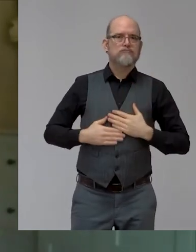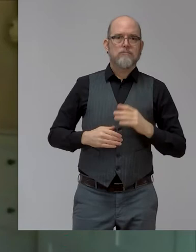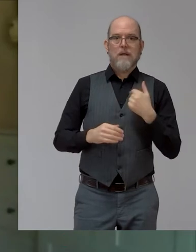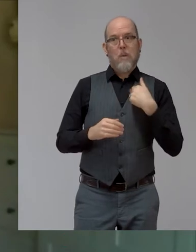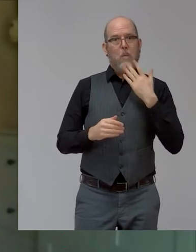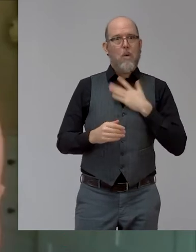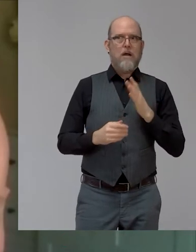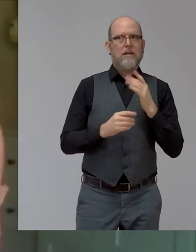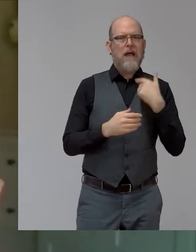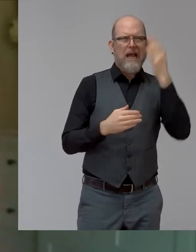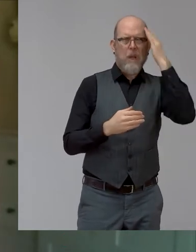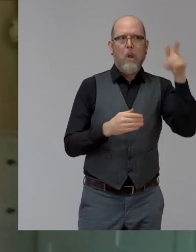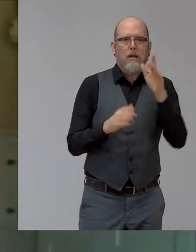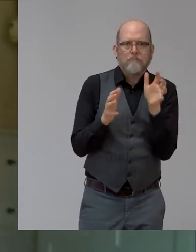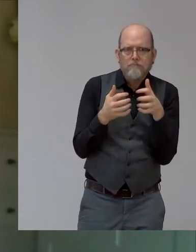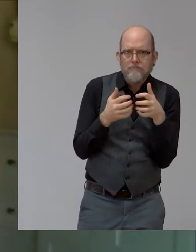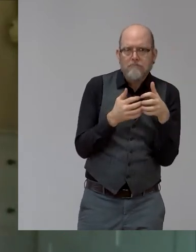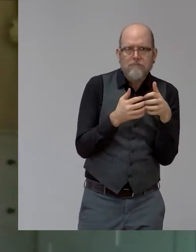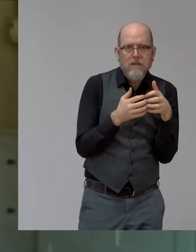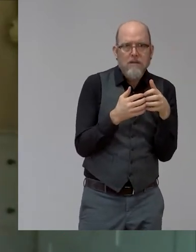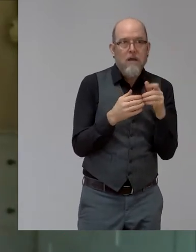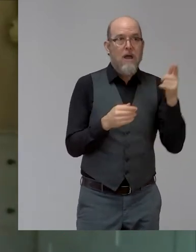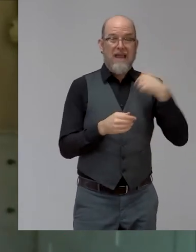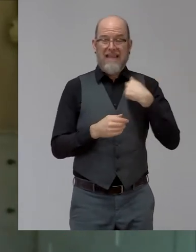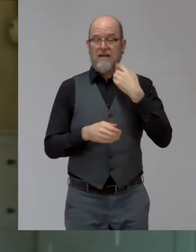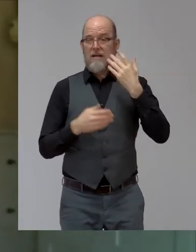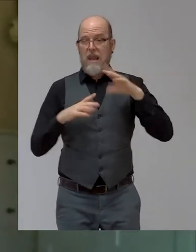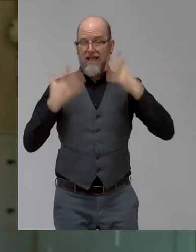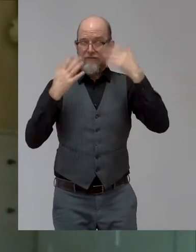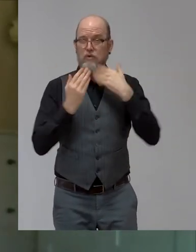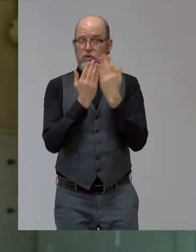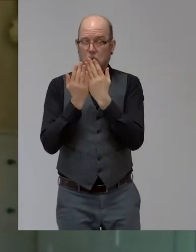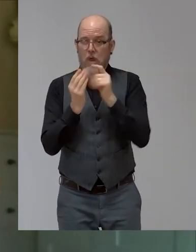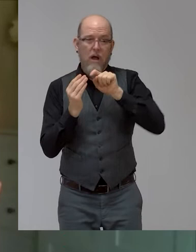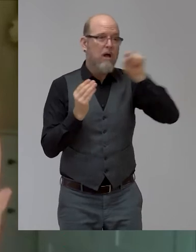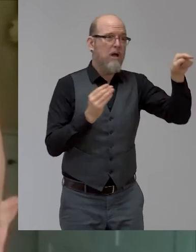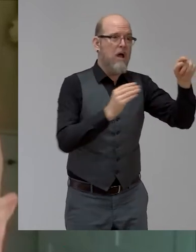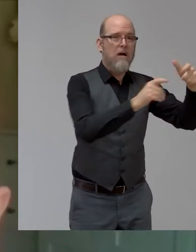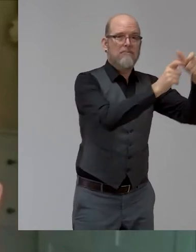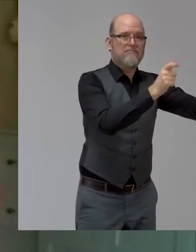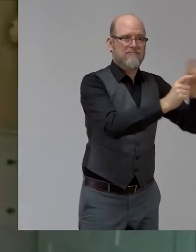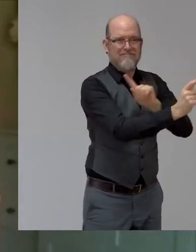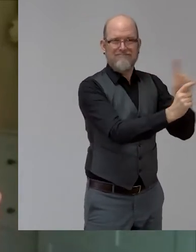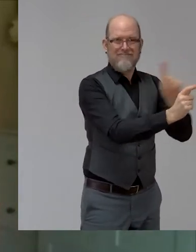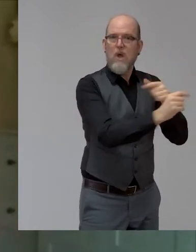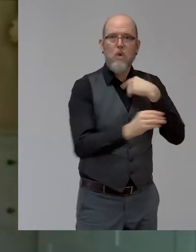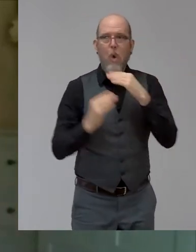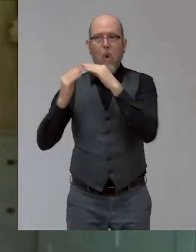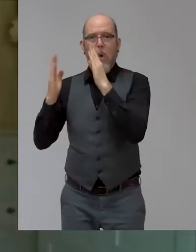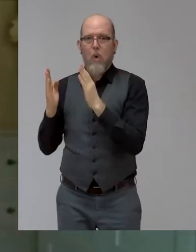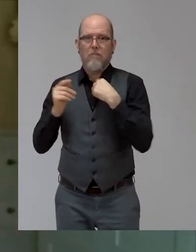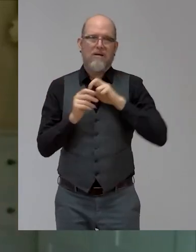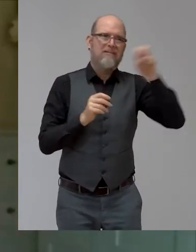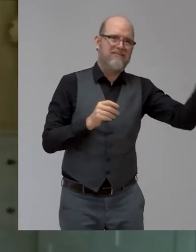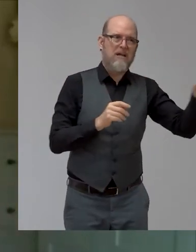went to boarding school. I had a lot, you know, a few issues when I first went to boarding school and was bullied a lot. You know, I was the, no, I wasn't the tallest kid.